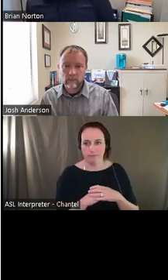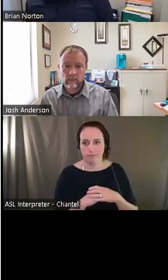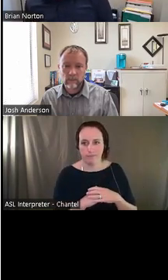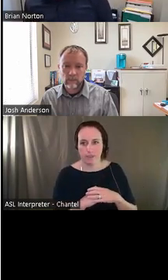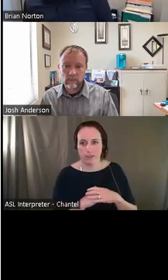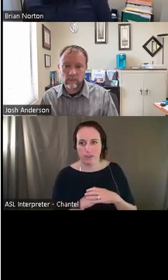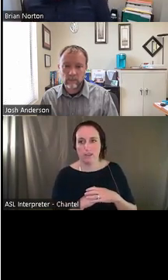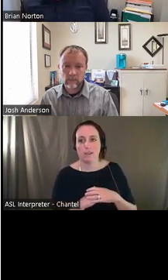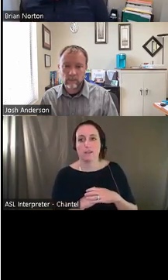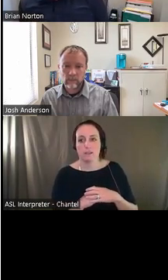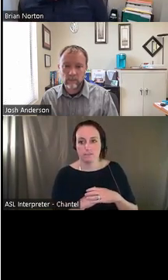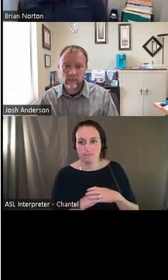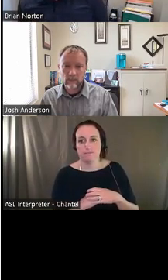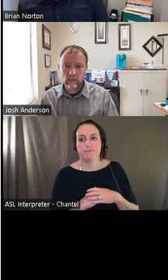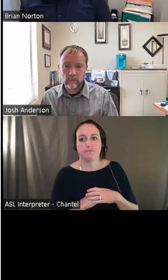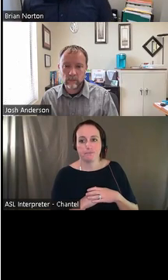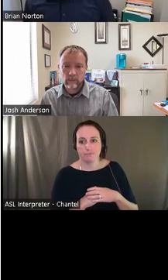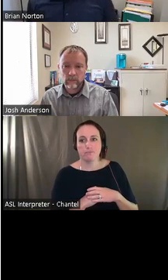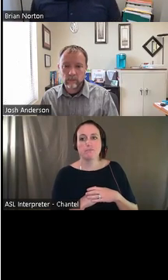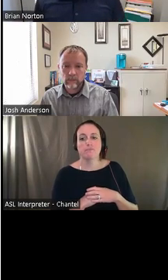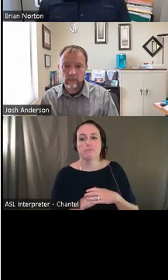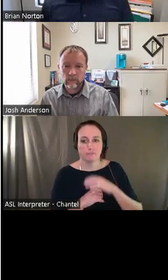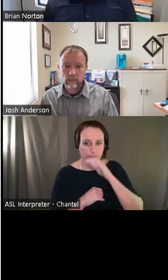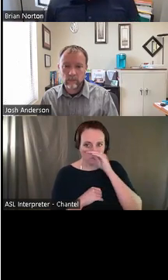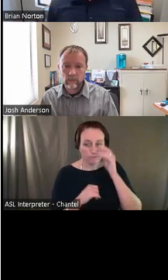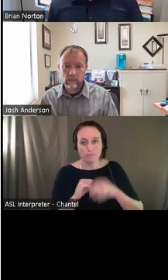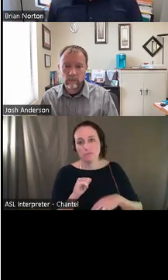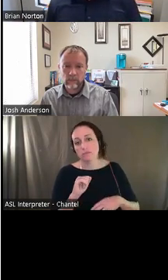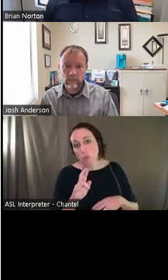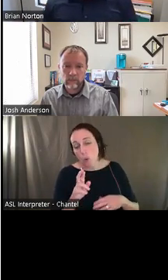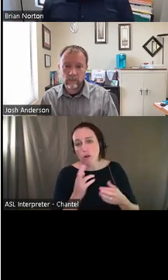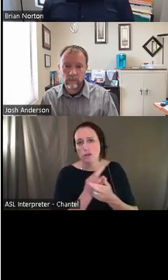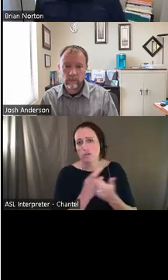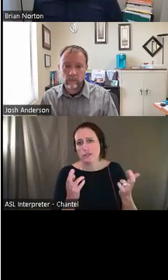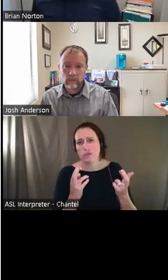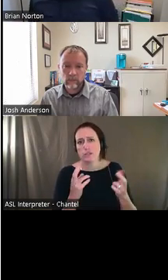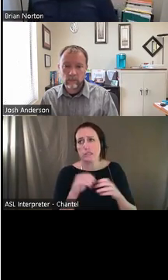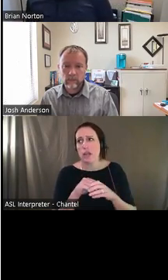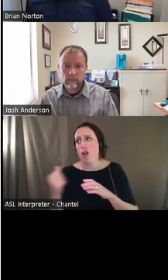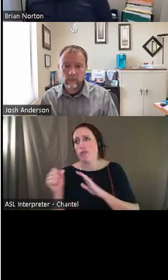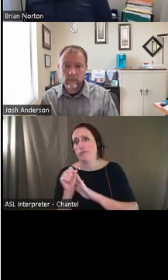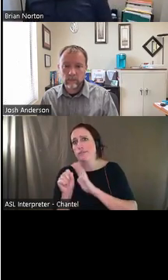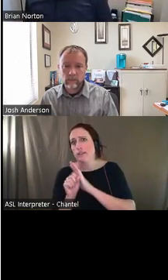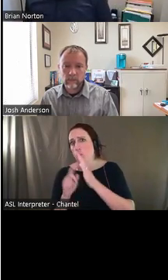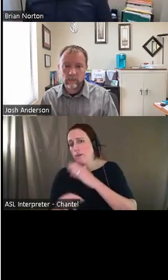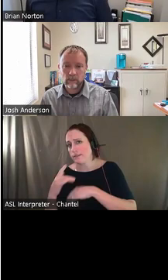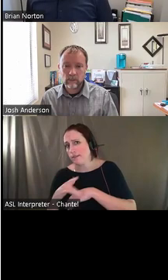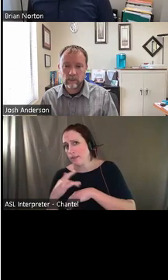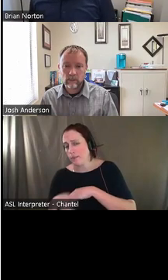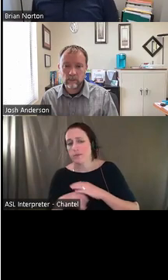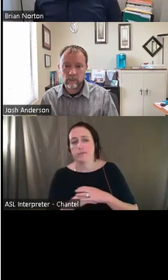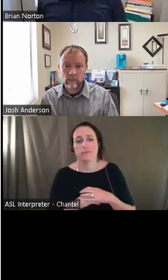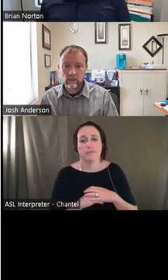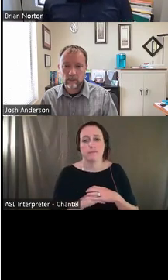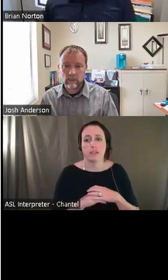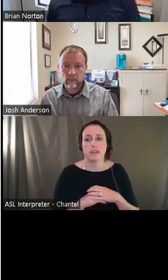that are available from state to state. Um, in this particular case, you're looking for, um, people to help make